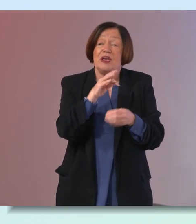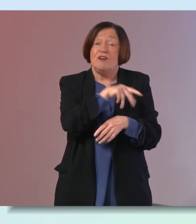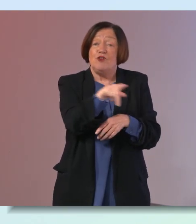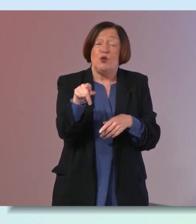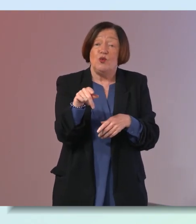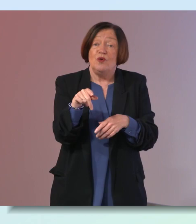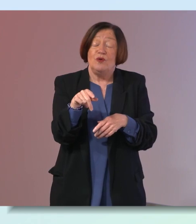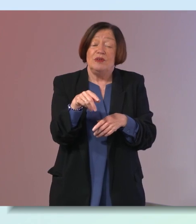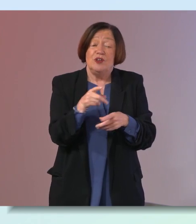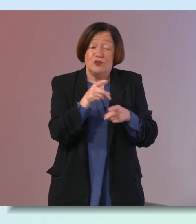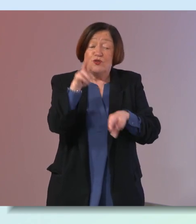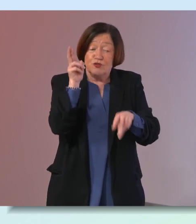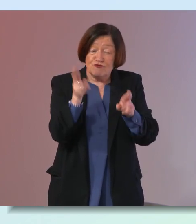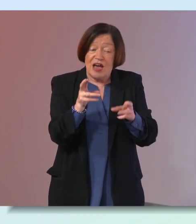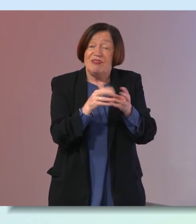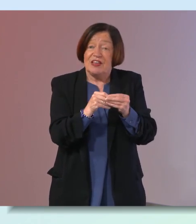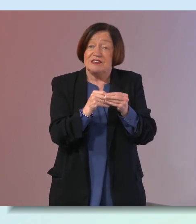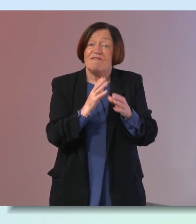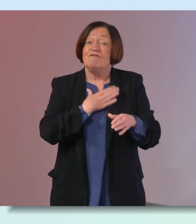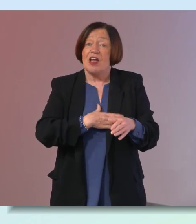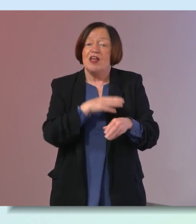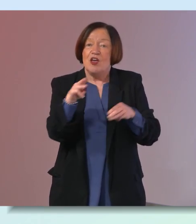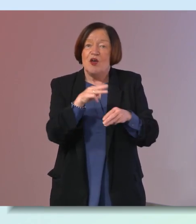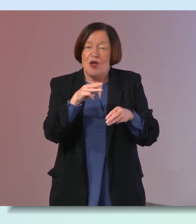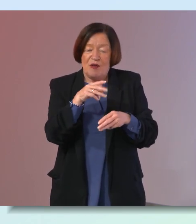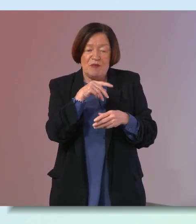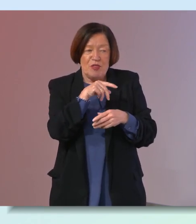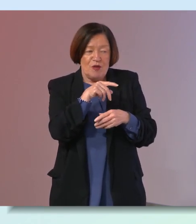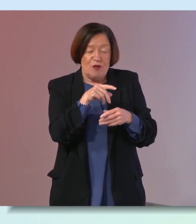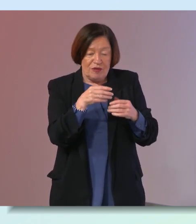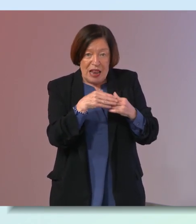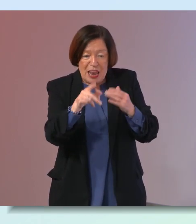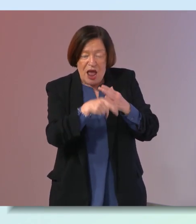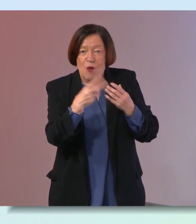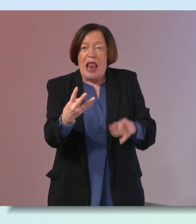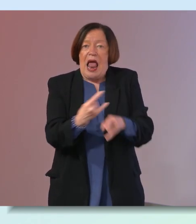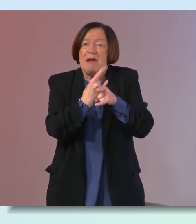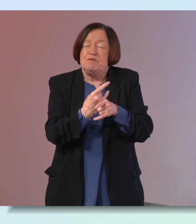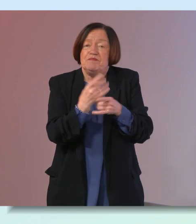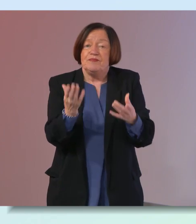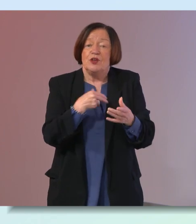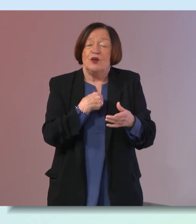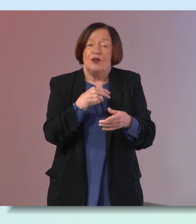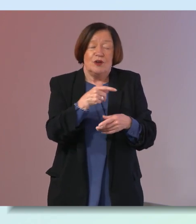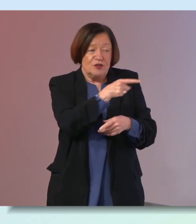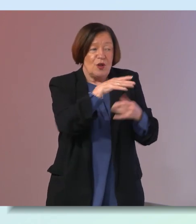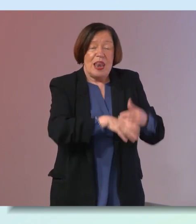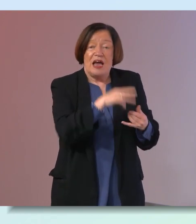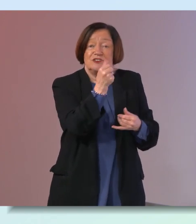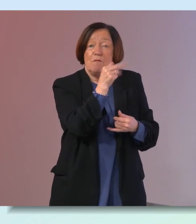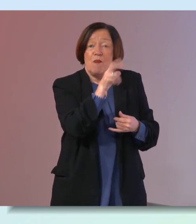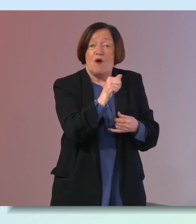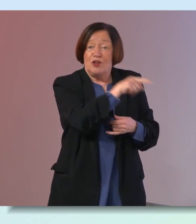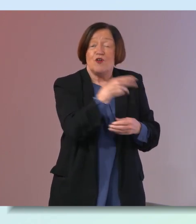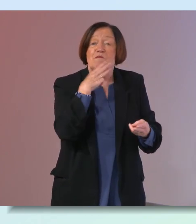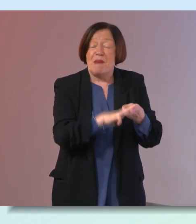do the right things early even if it comes to medication all that down the road it will help now we come to you last more because i suppose your